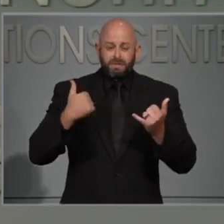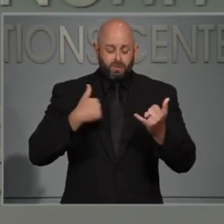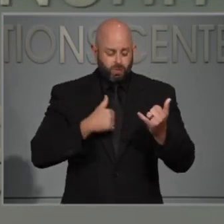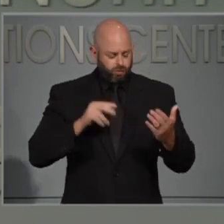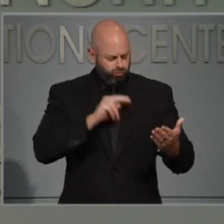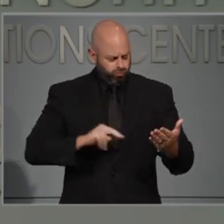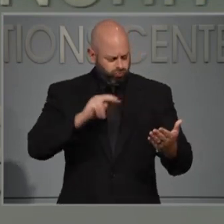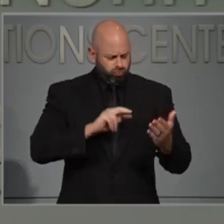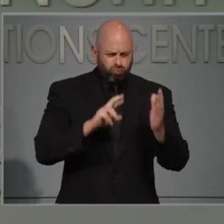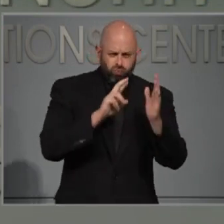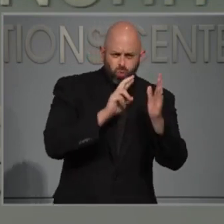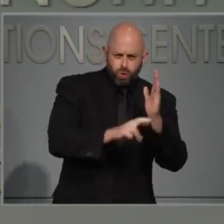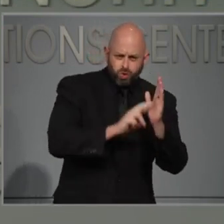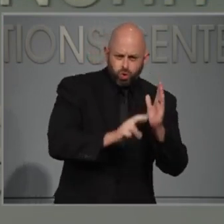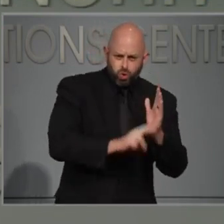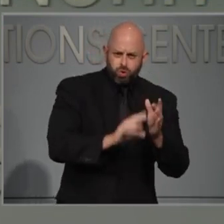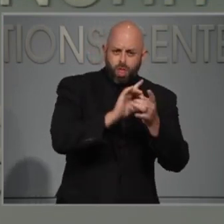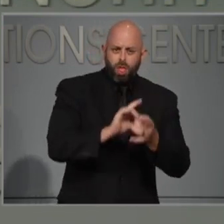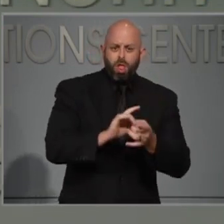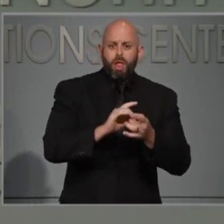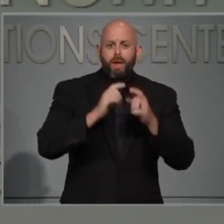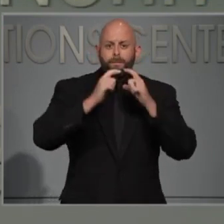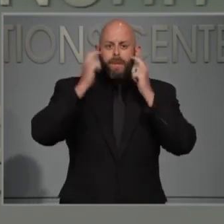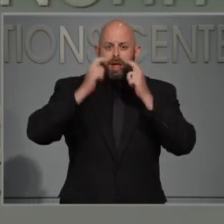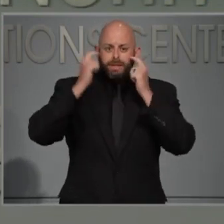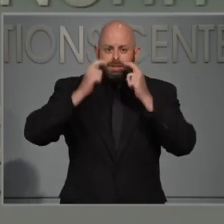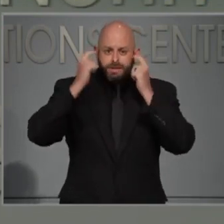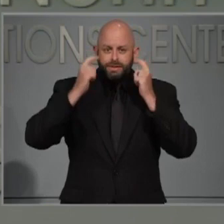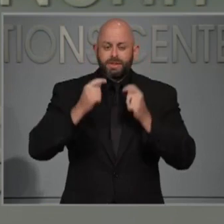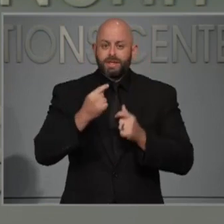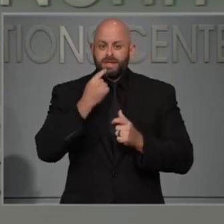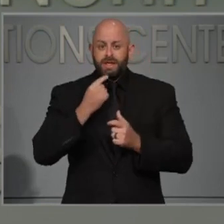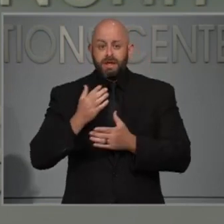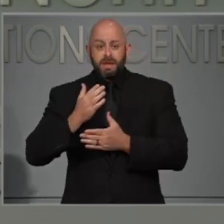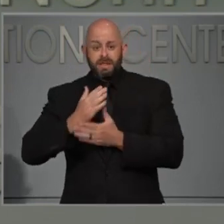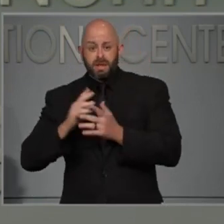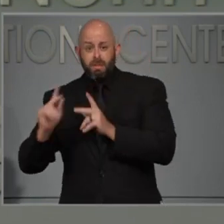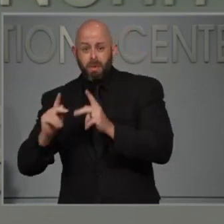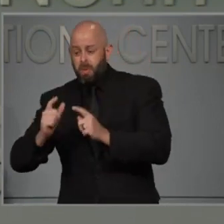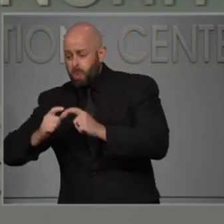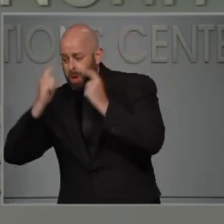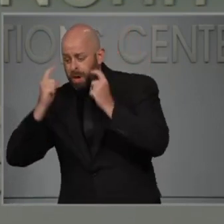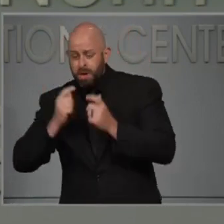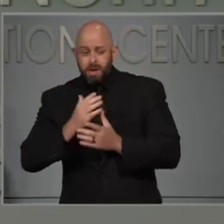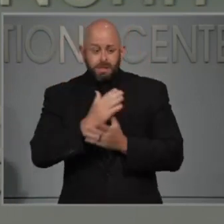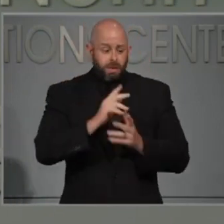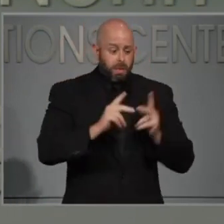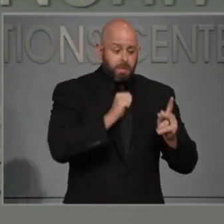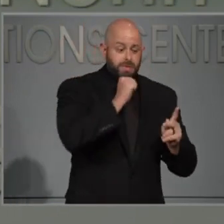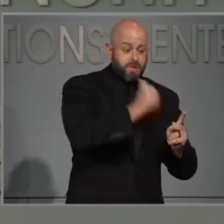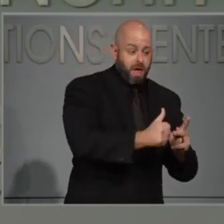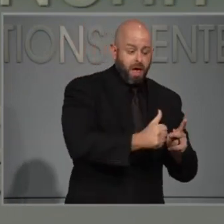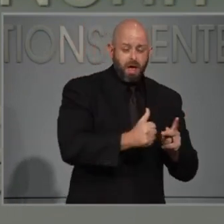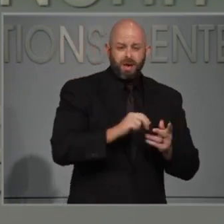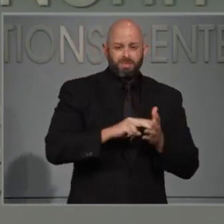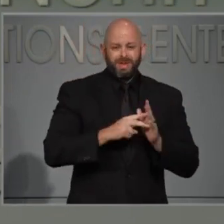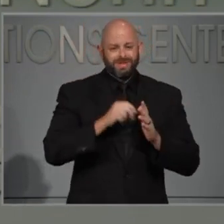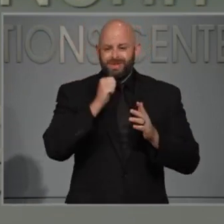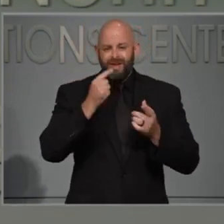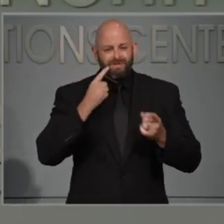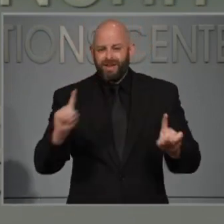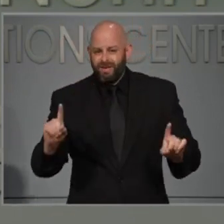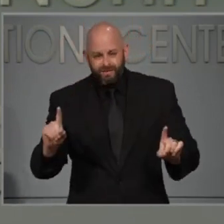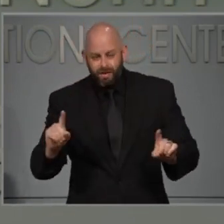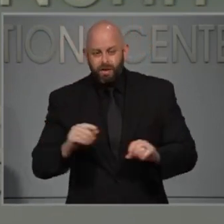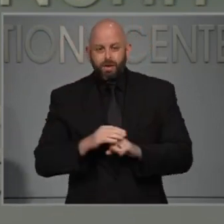that they're most effective when a lot or all people wear them. Some states have required them in businesses, both of employees